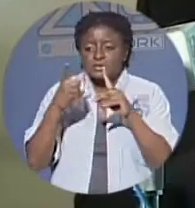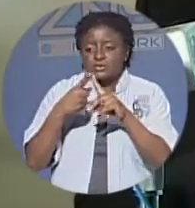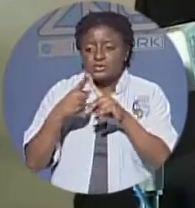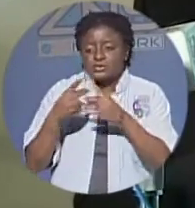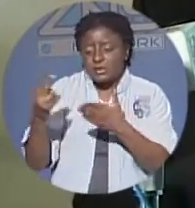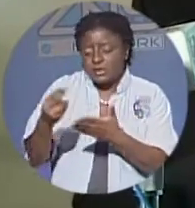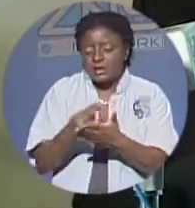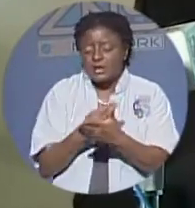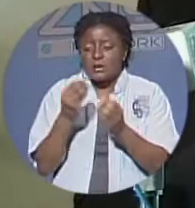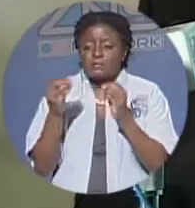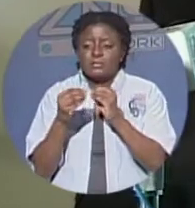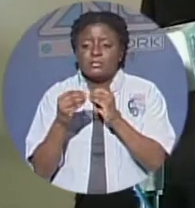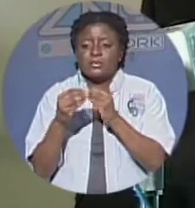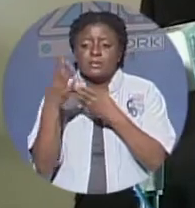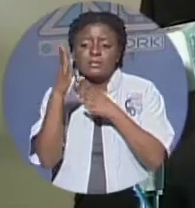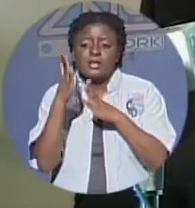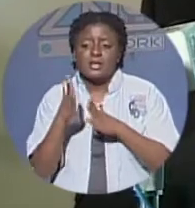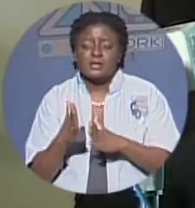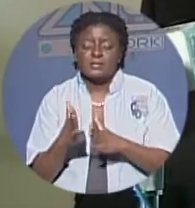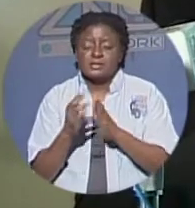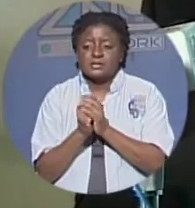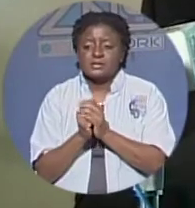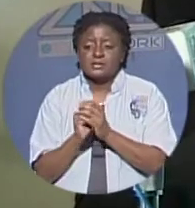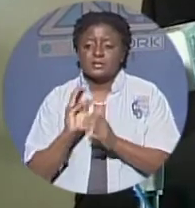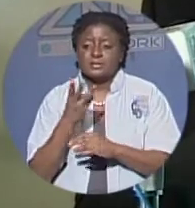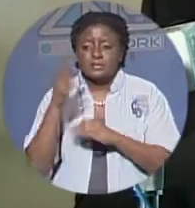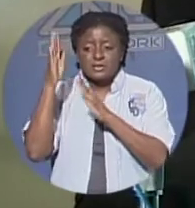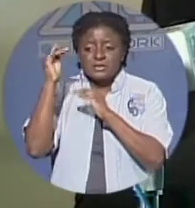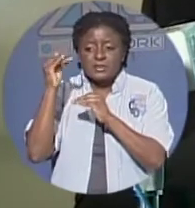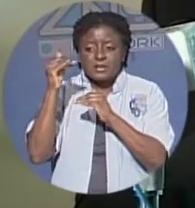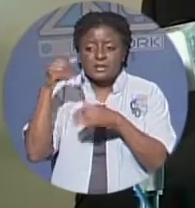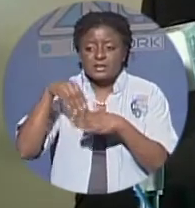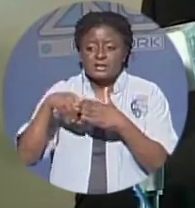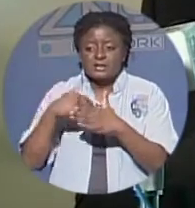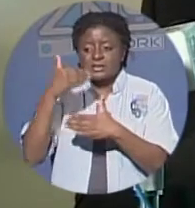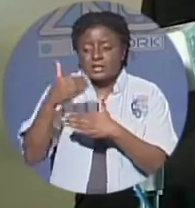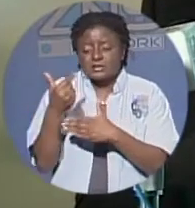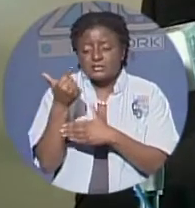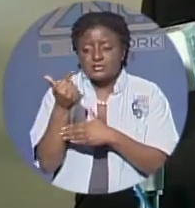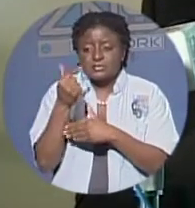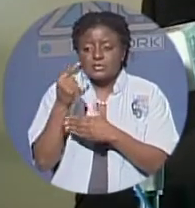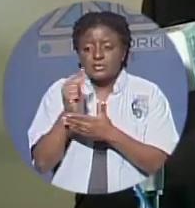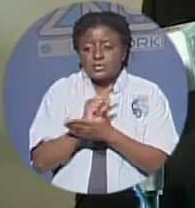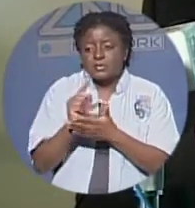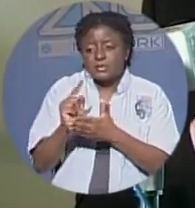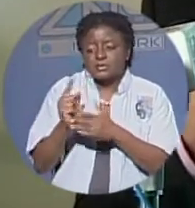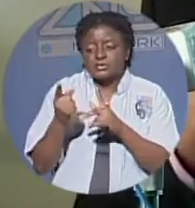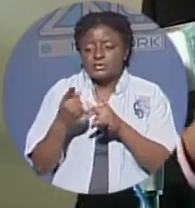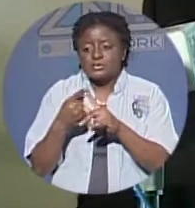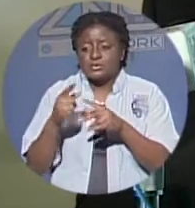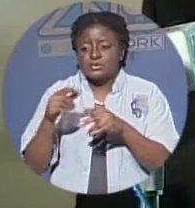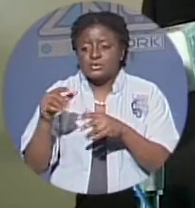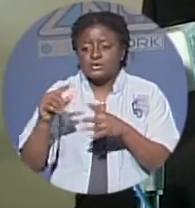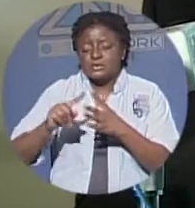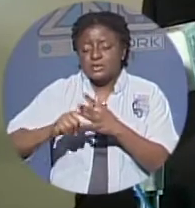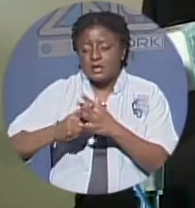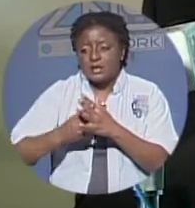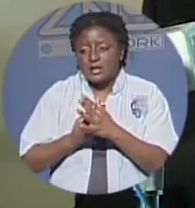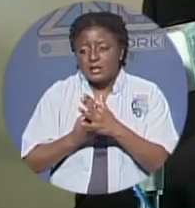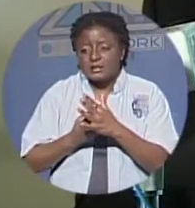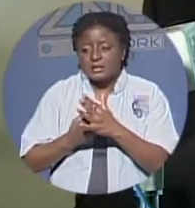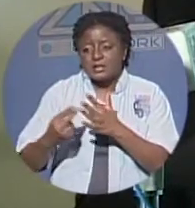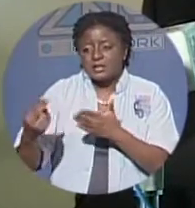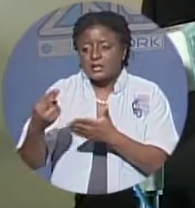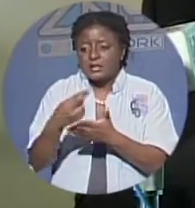into the company and we would expect over the coming weeks to actively start recruiting new